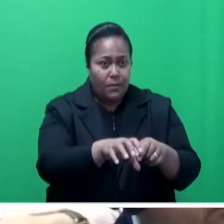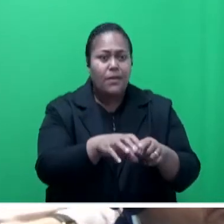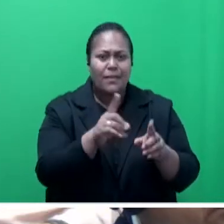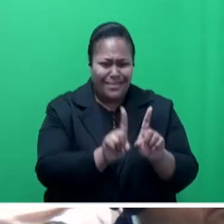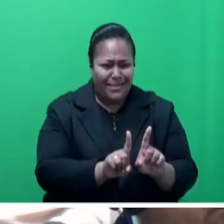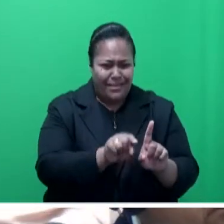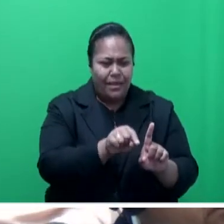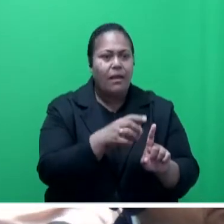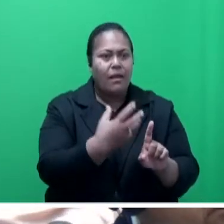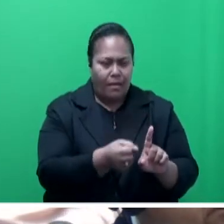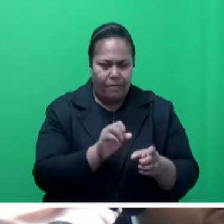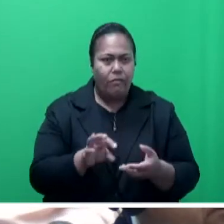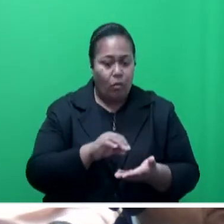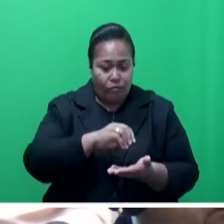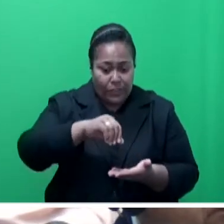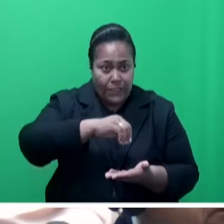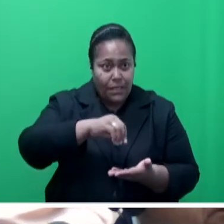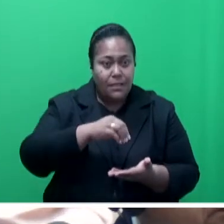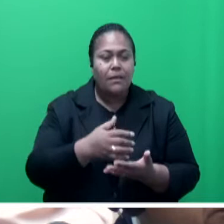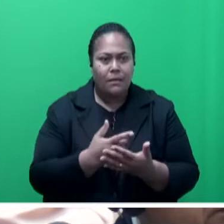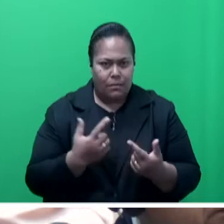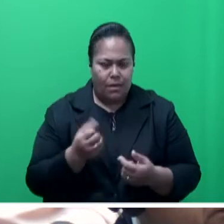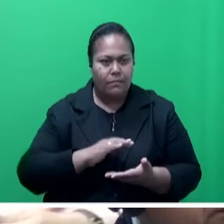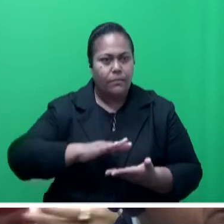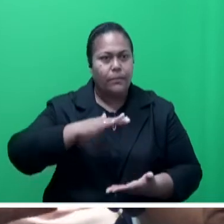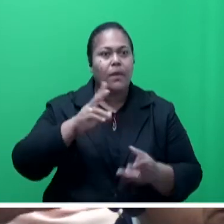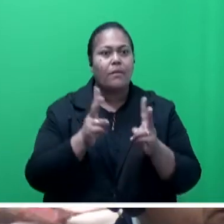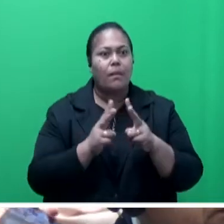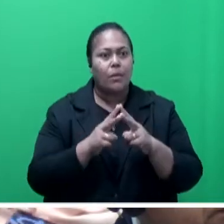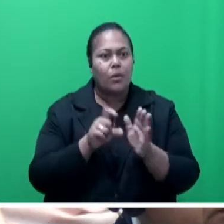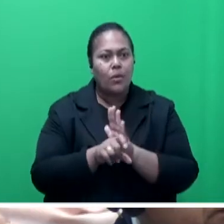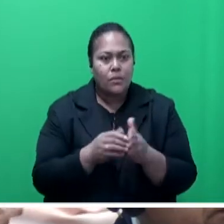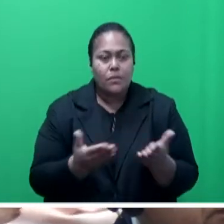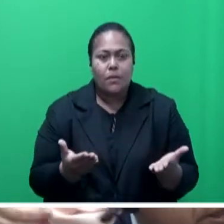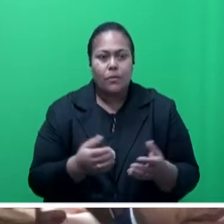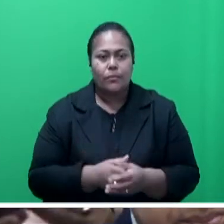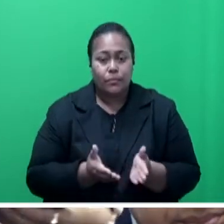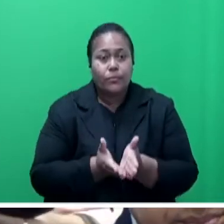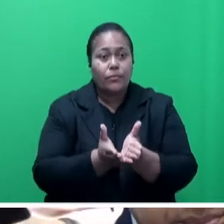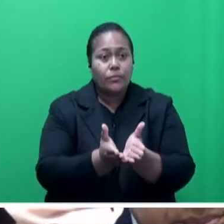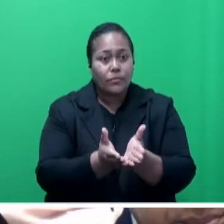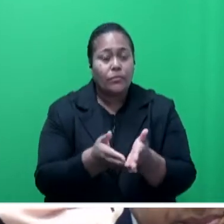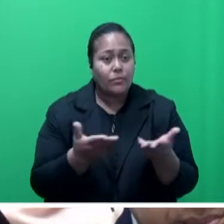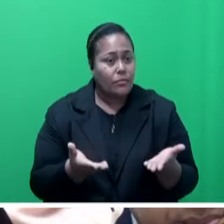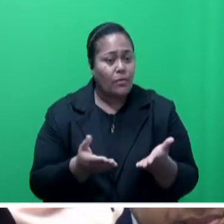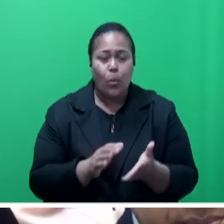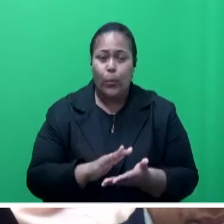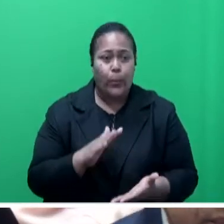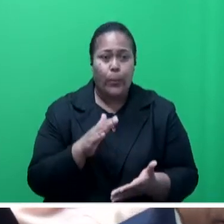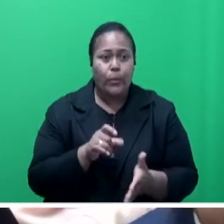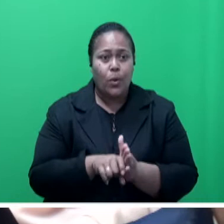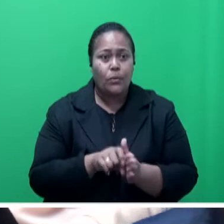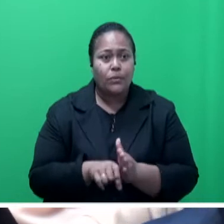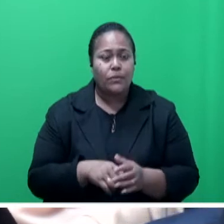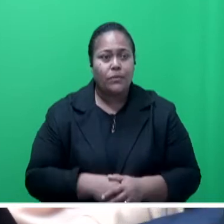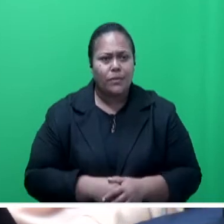fertilizer or murate or potase to almost double. And of course, shipping rates have been exponentially grown. Just